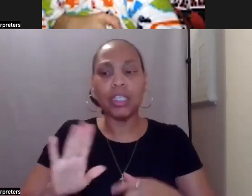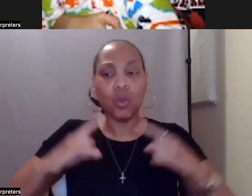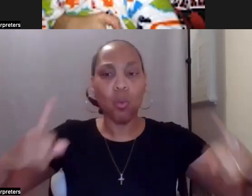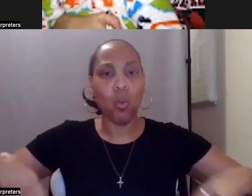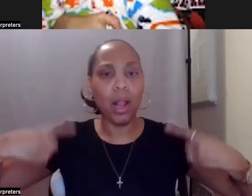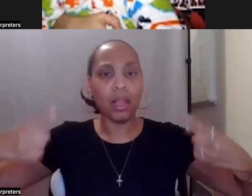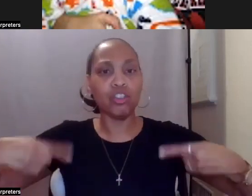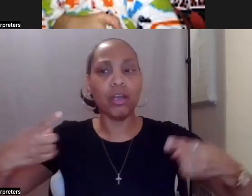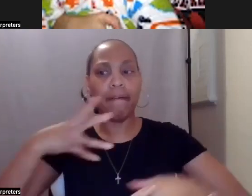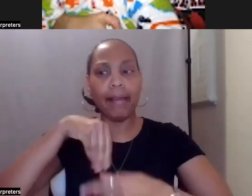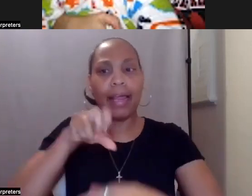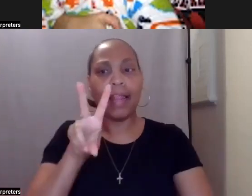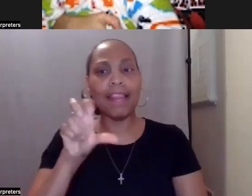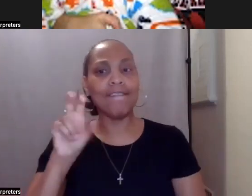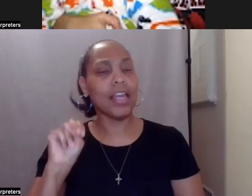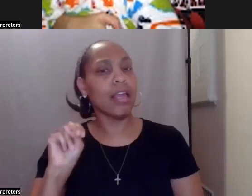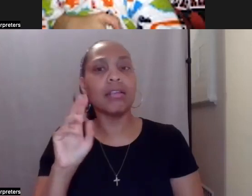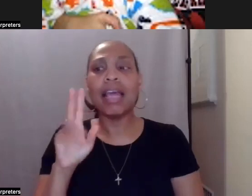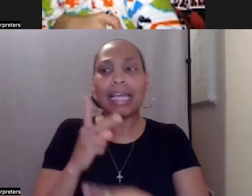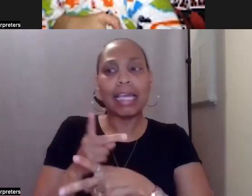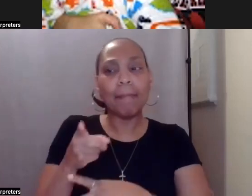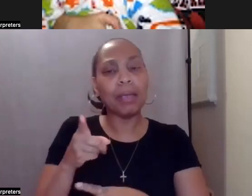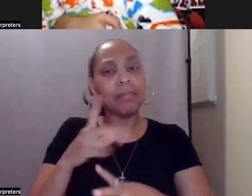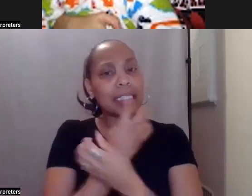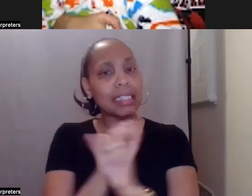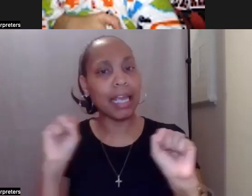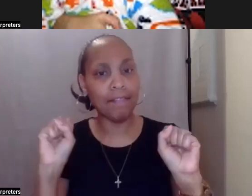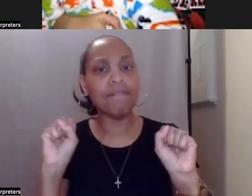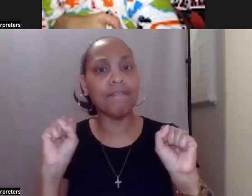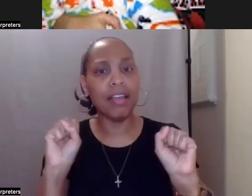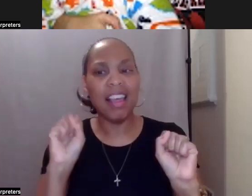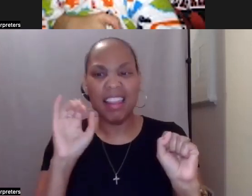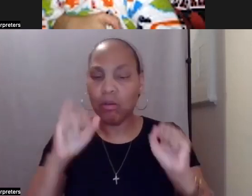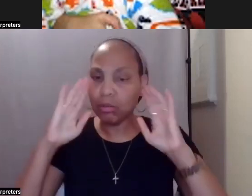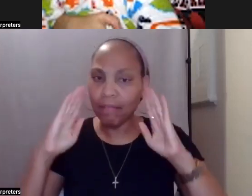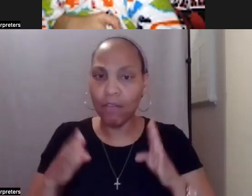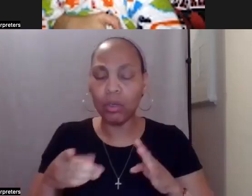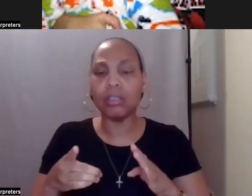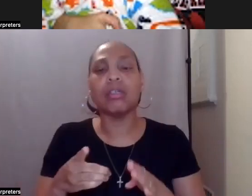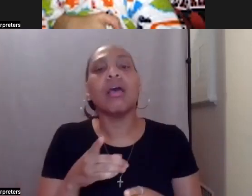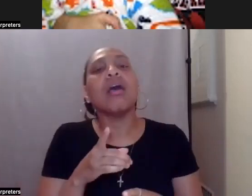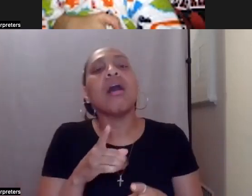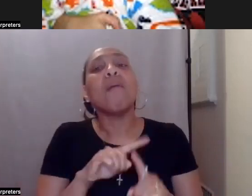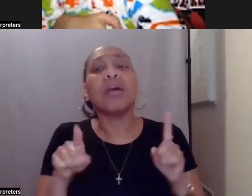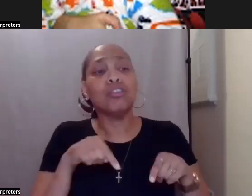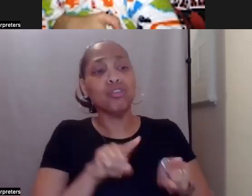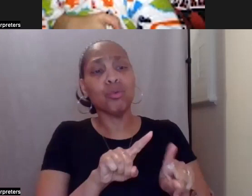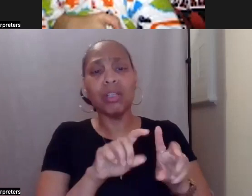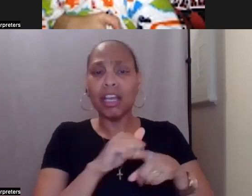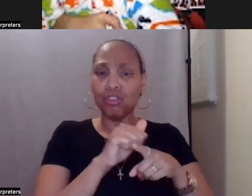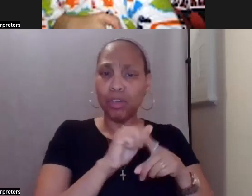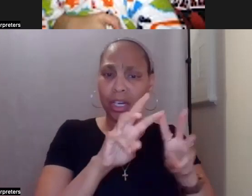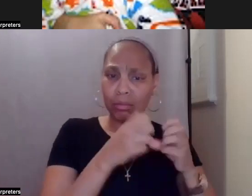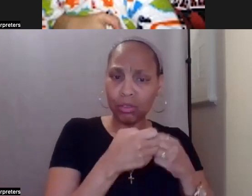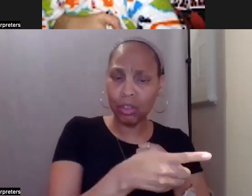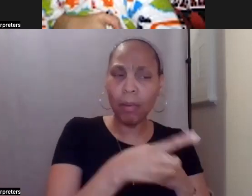Obviously, that's extremely important. But what I learned during that person-centered thinking training was that there needs to be a